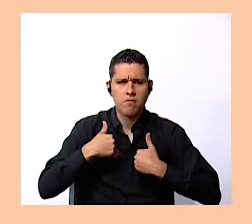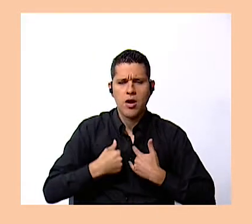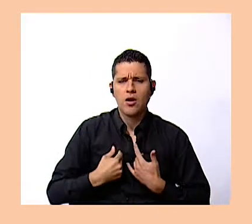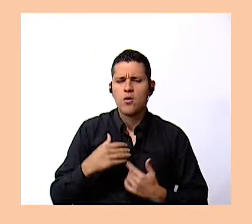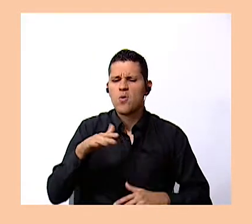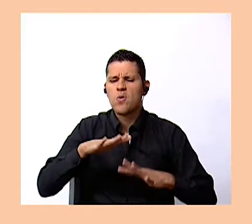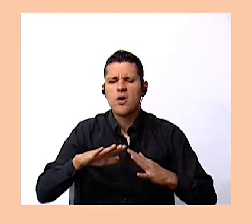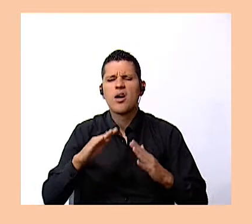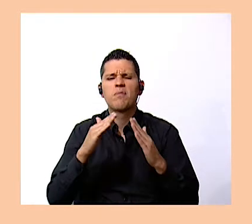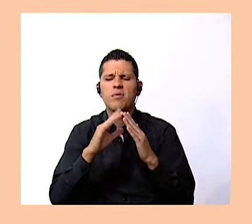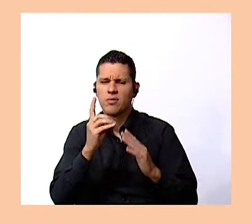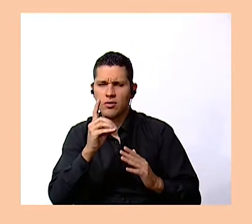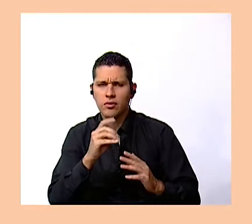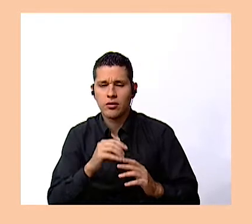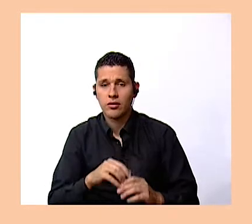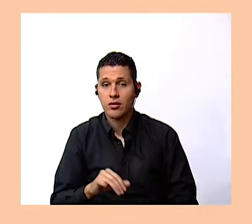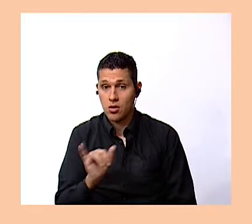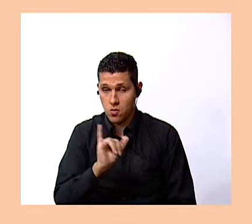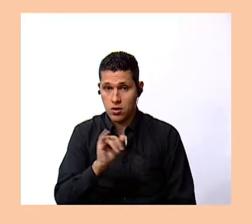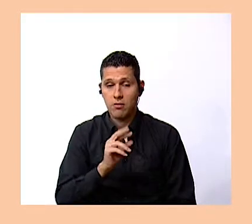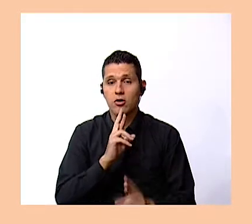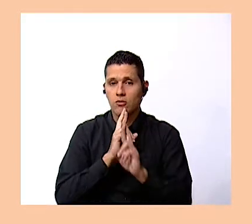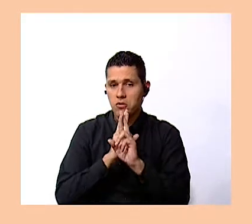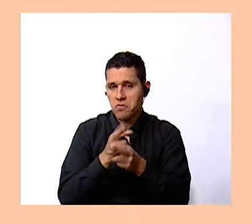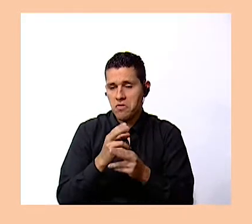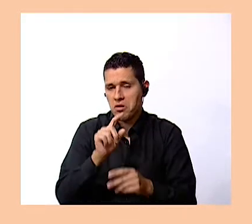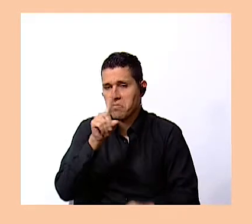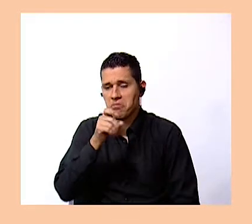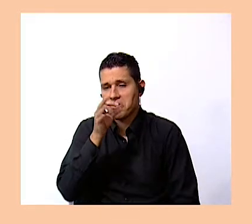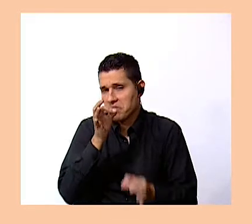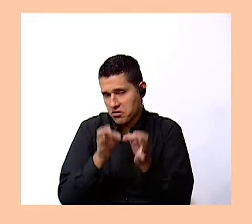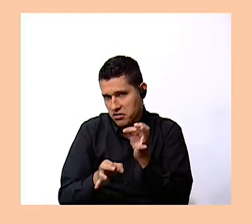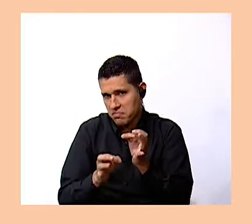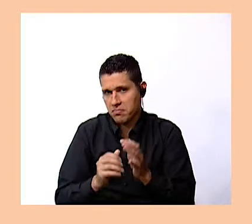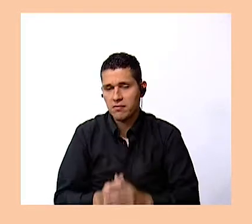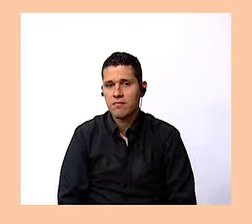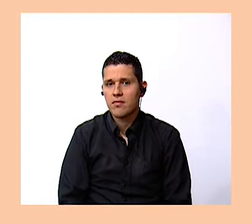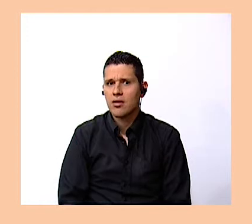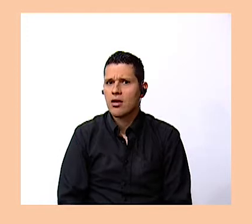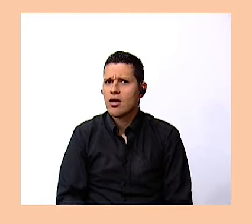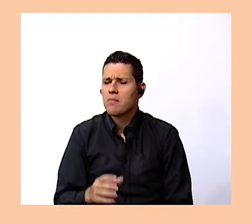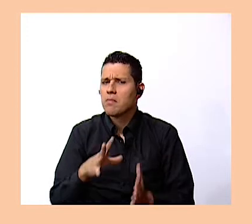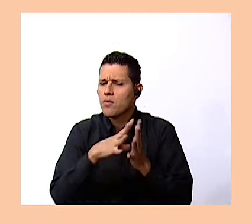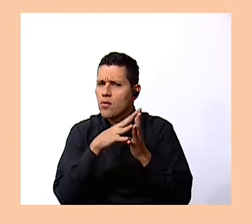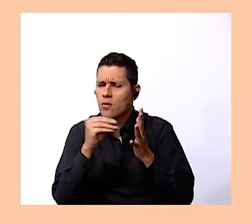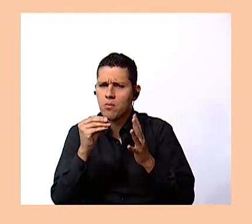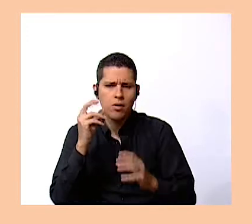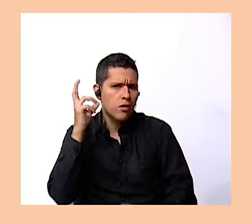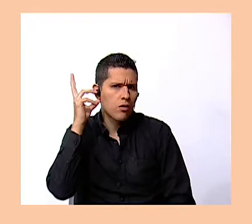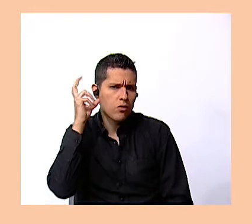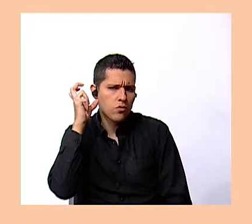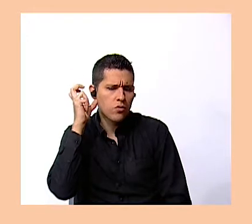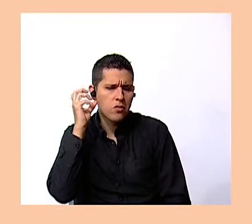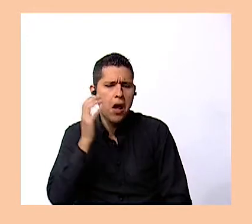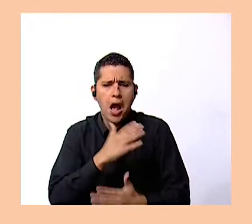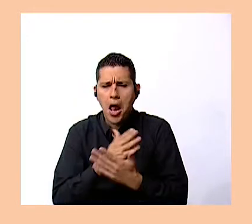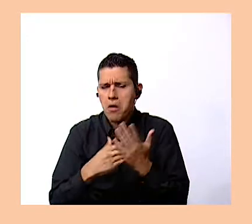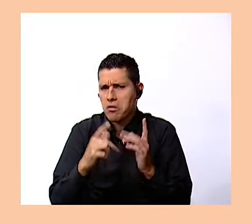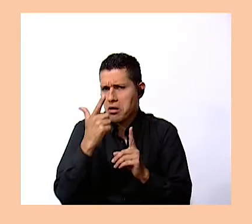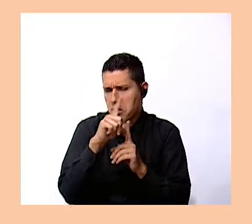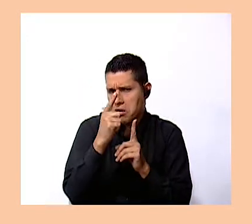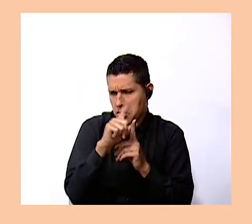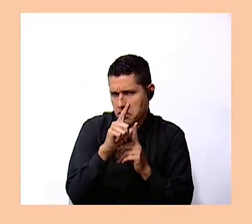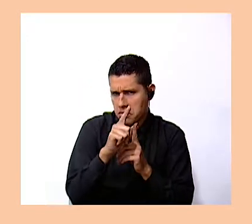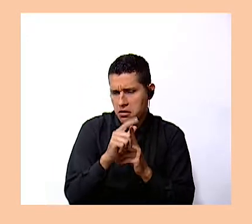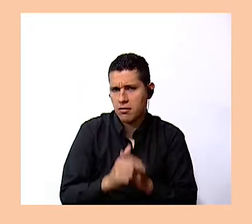a responder a preguntas simples y vamos a imitar el sonido de algunas letras del alfabeto específicamente